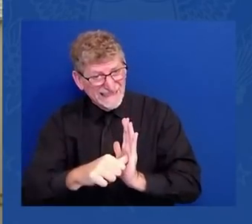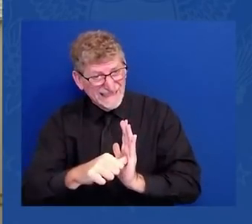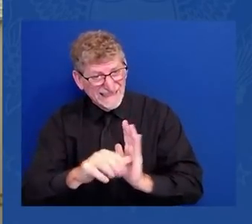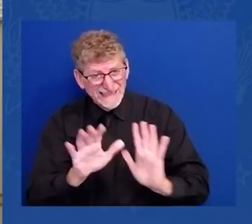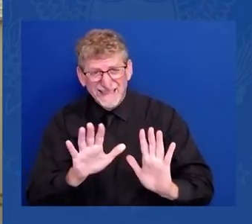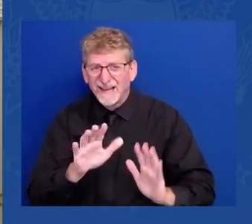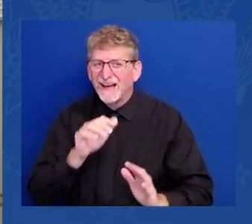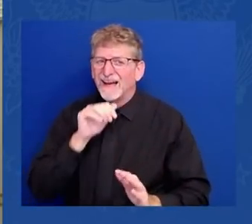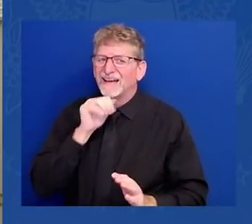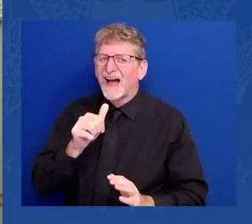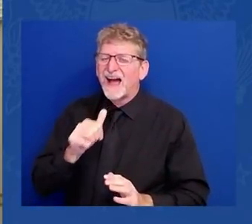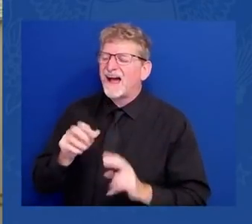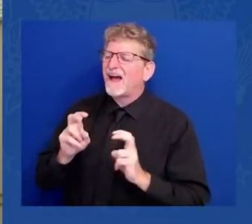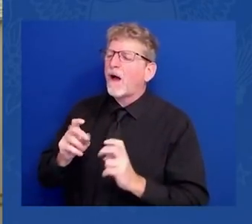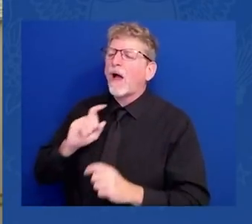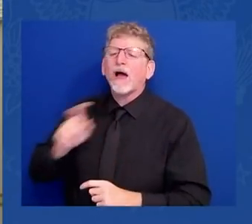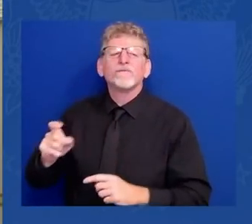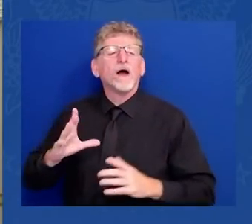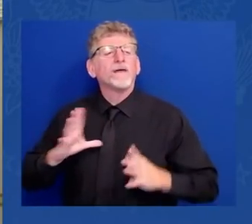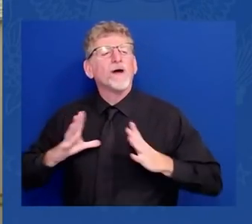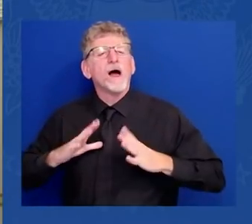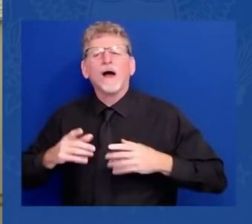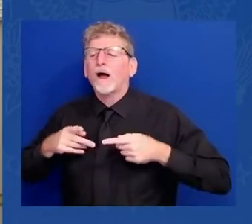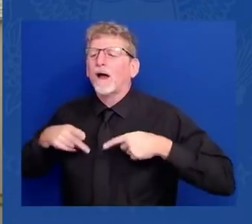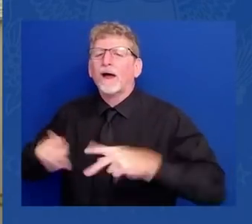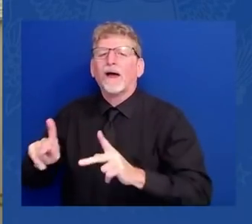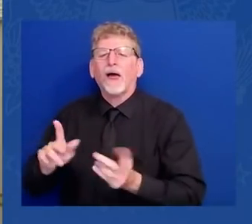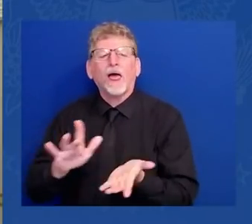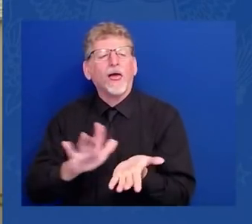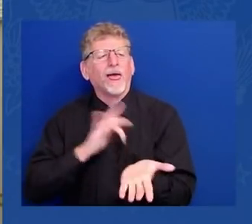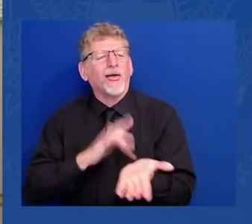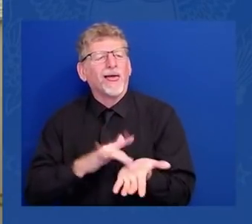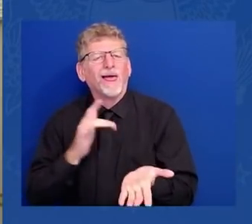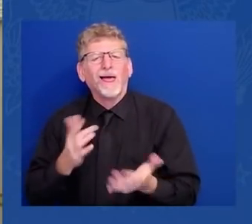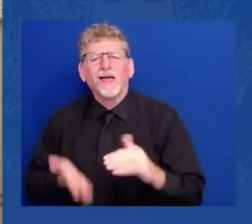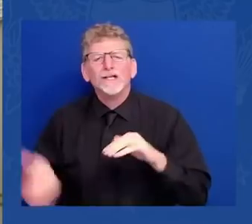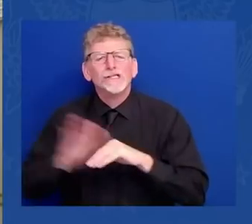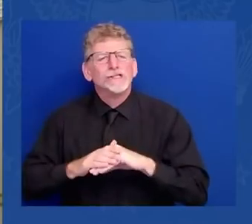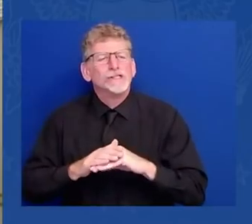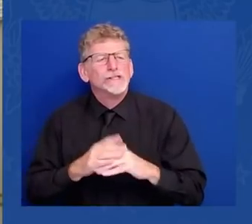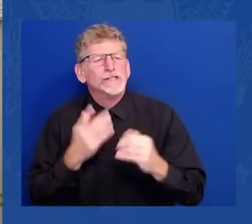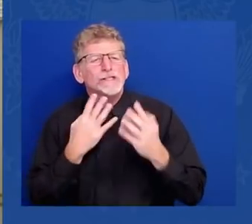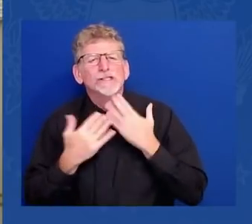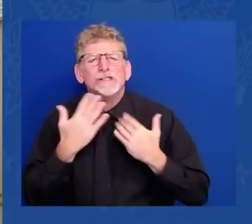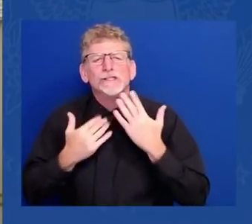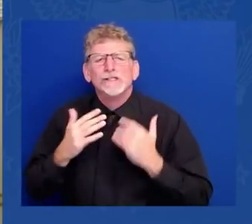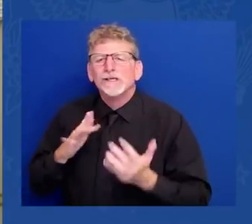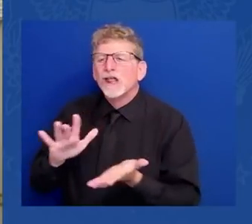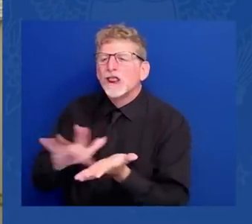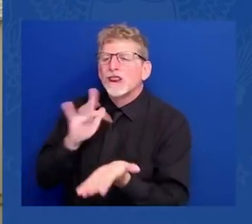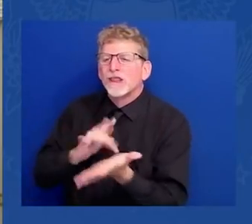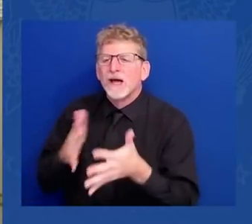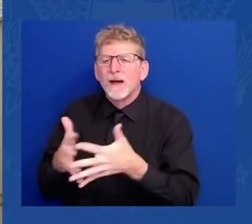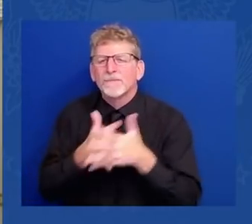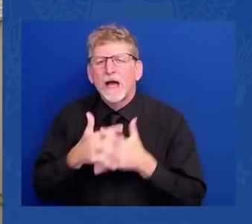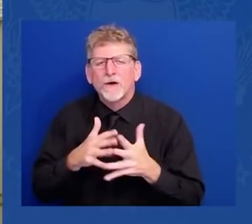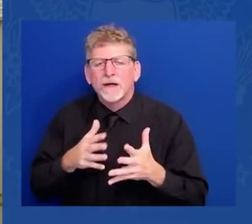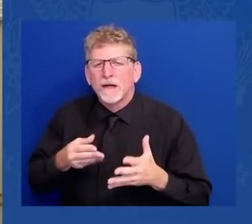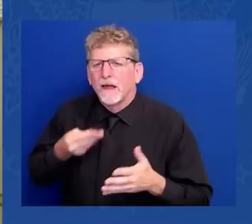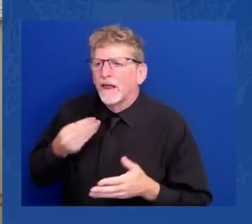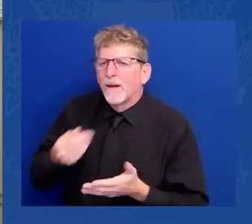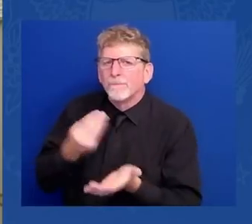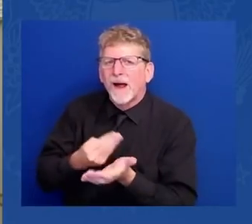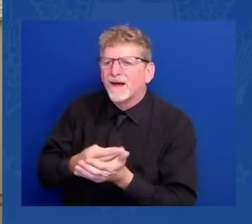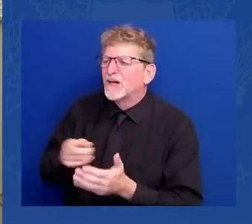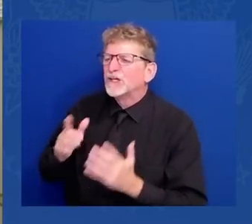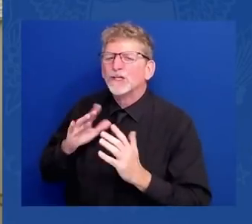or Ameri — or American consumers exploit them. Russia's aggression is costing us all, and it's